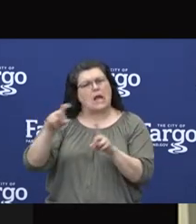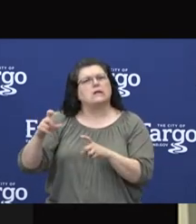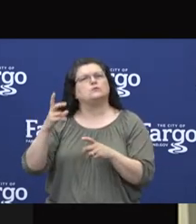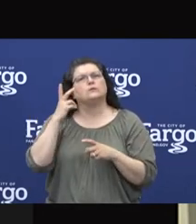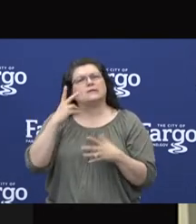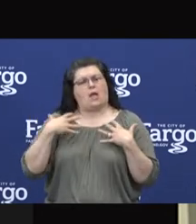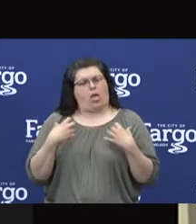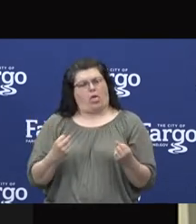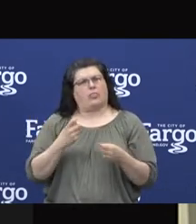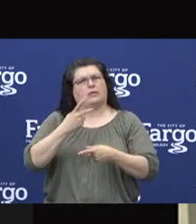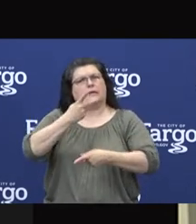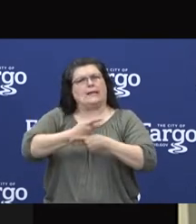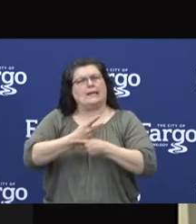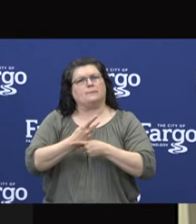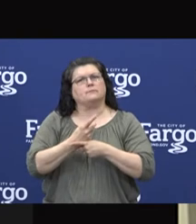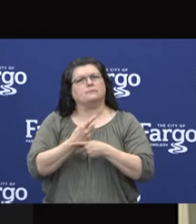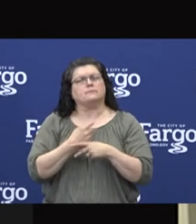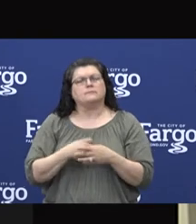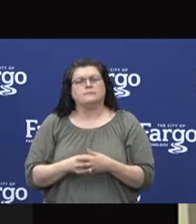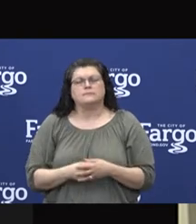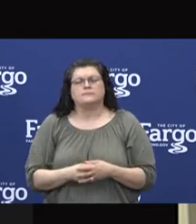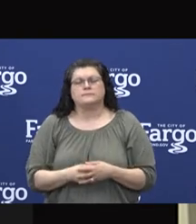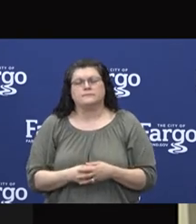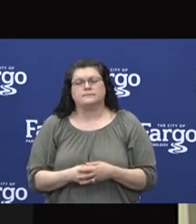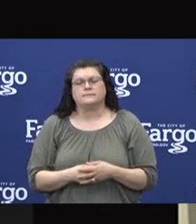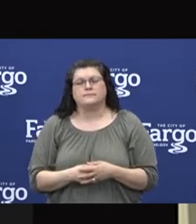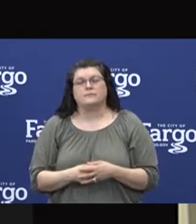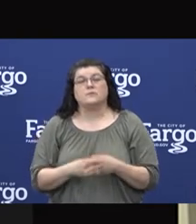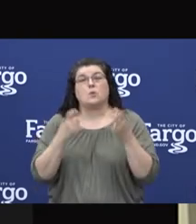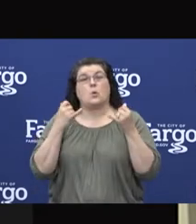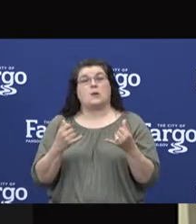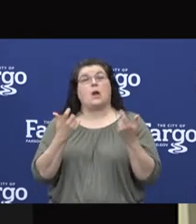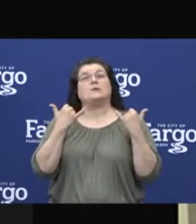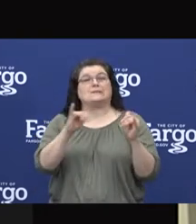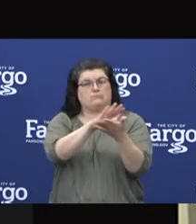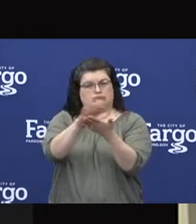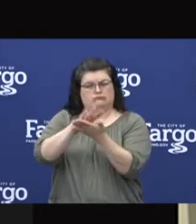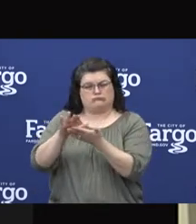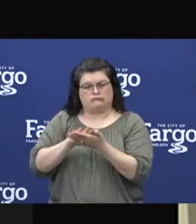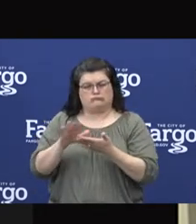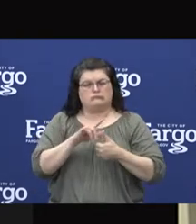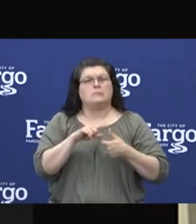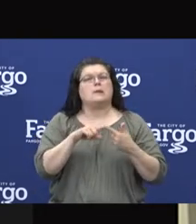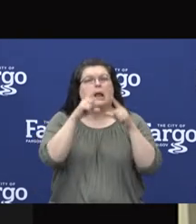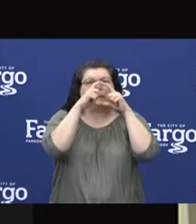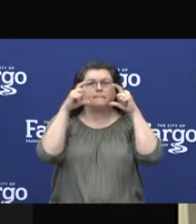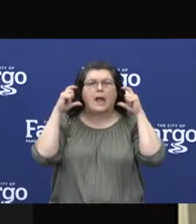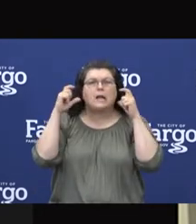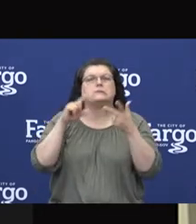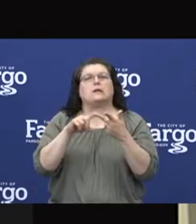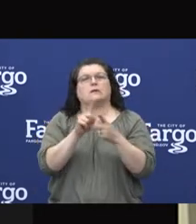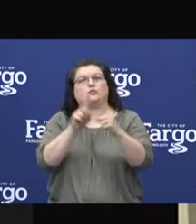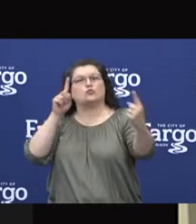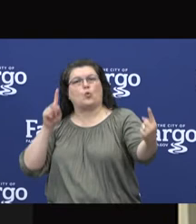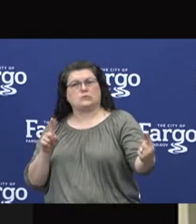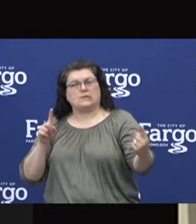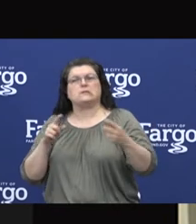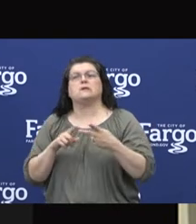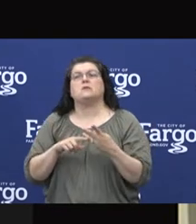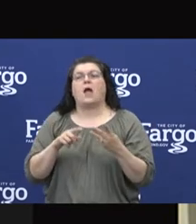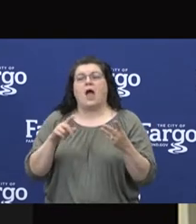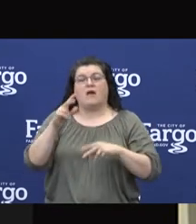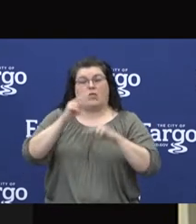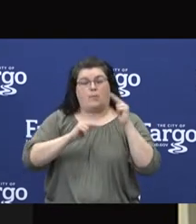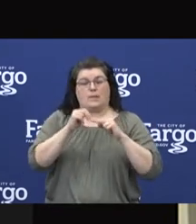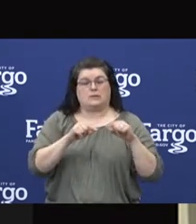Our safety measures, including sanitation, masking and social distancing guidelines, signs and building markers